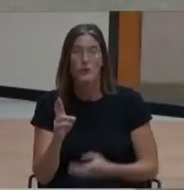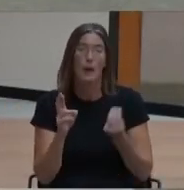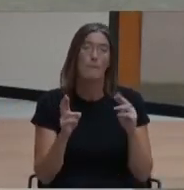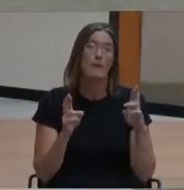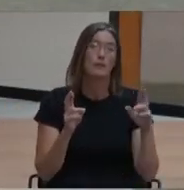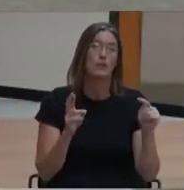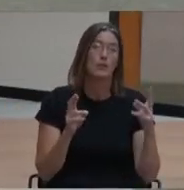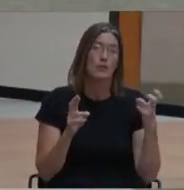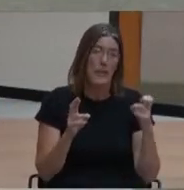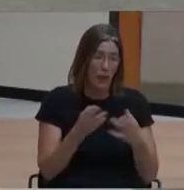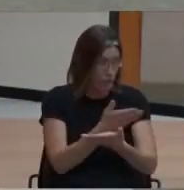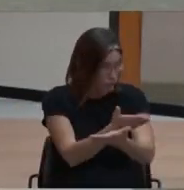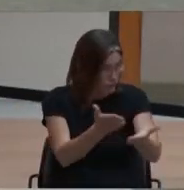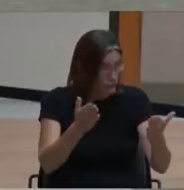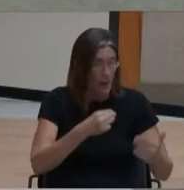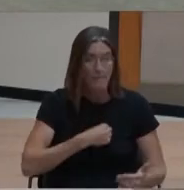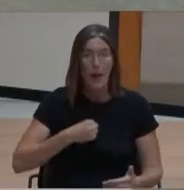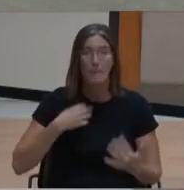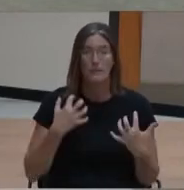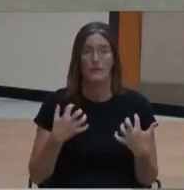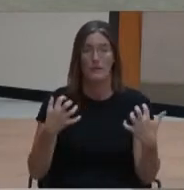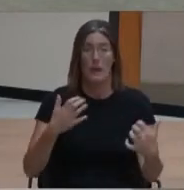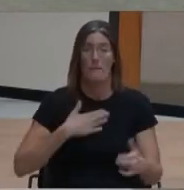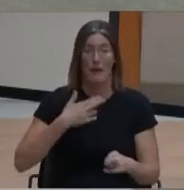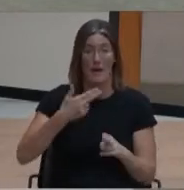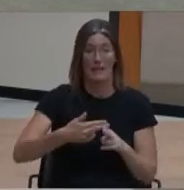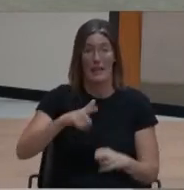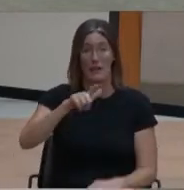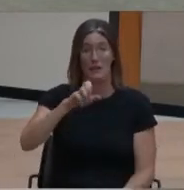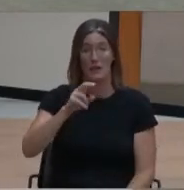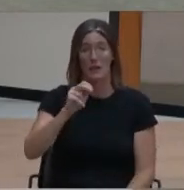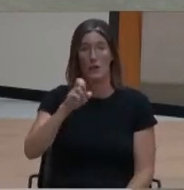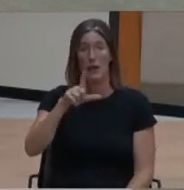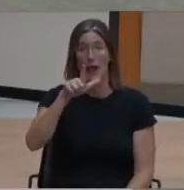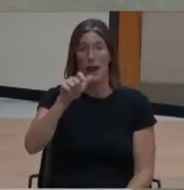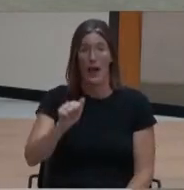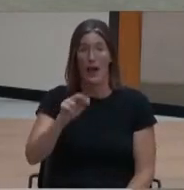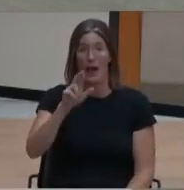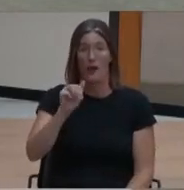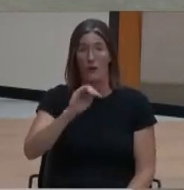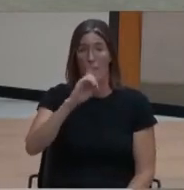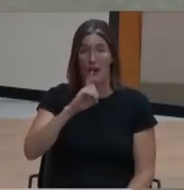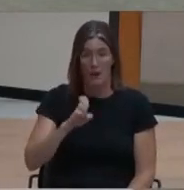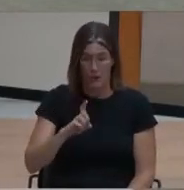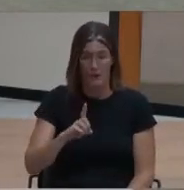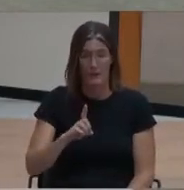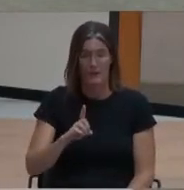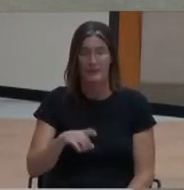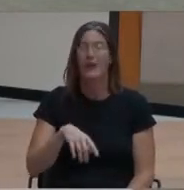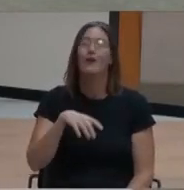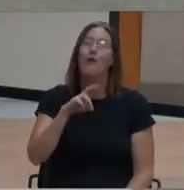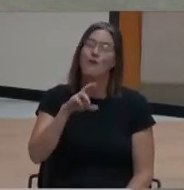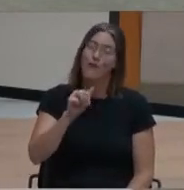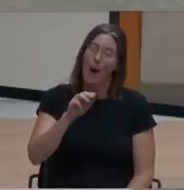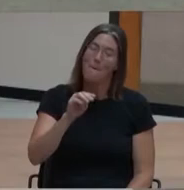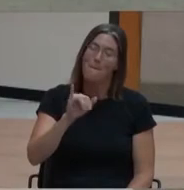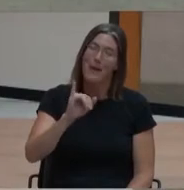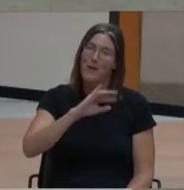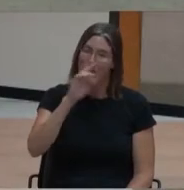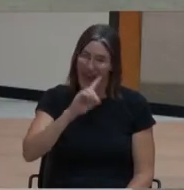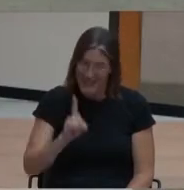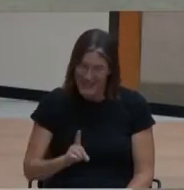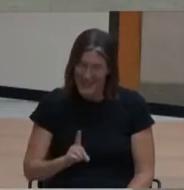members of the audience. My name is Leonardo Ramirez, and I am your student ambassador for Cesar E. Chavez High School. And here are some highlights from our school.